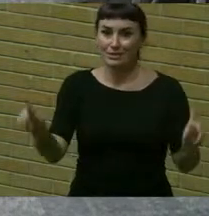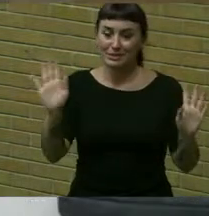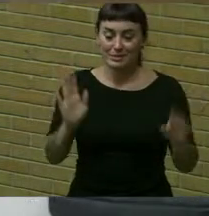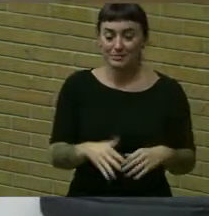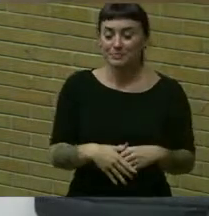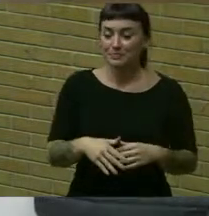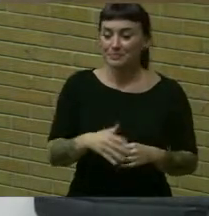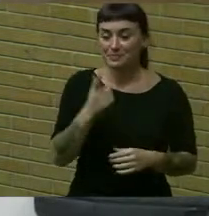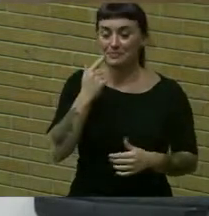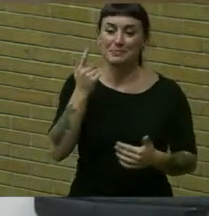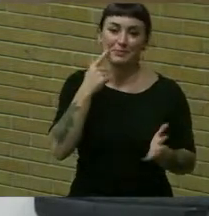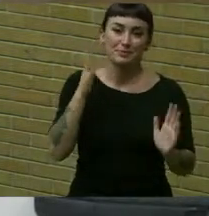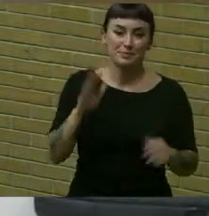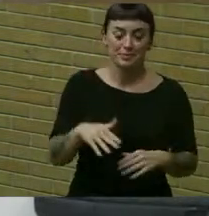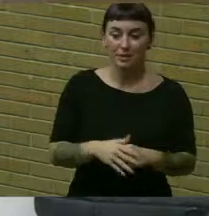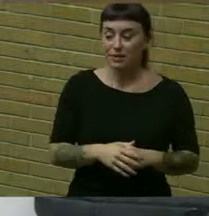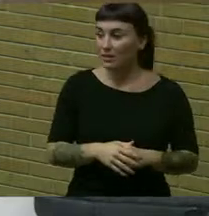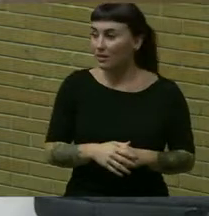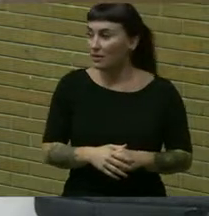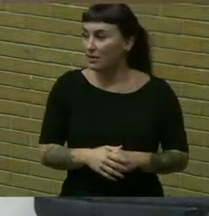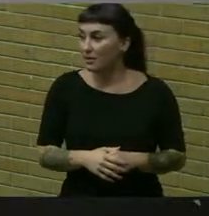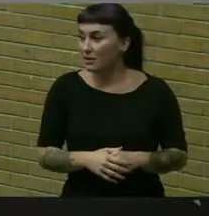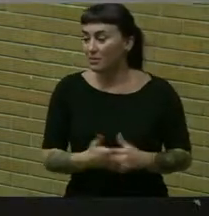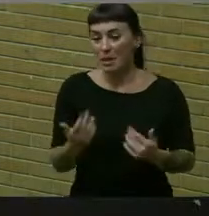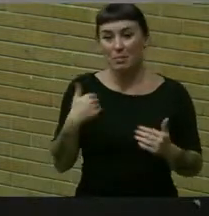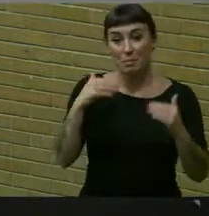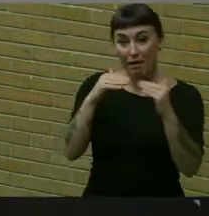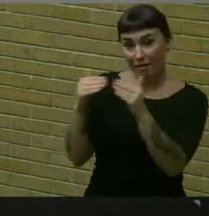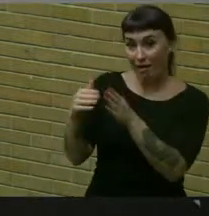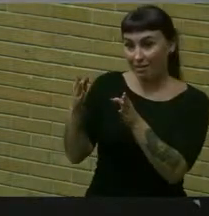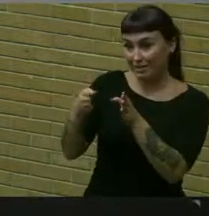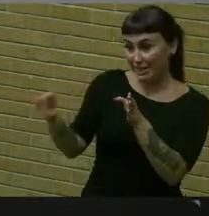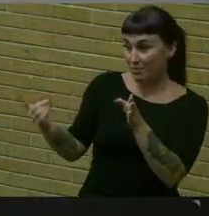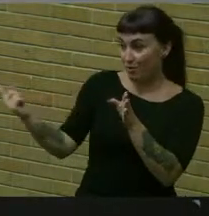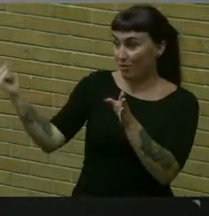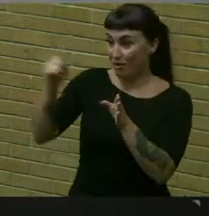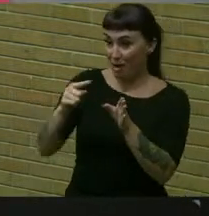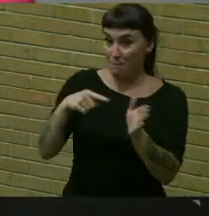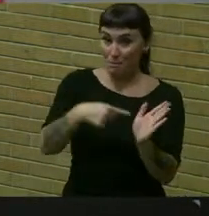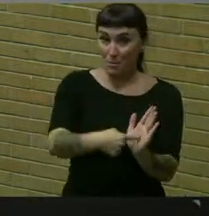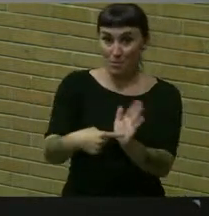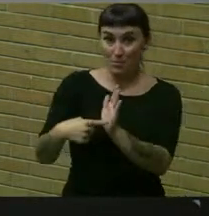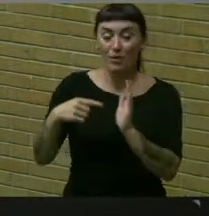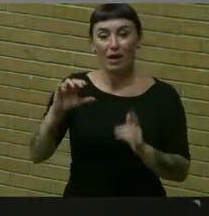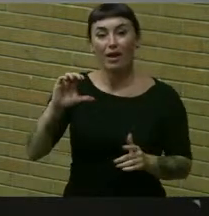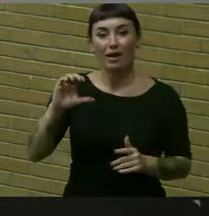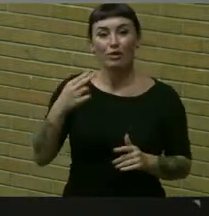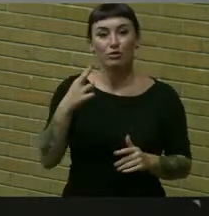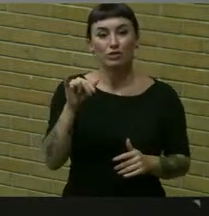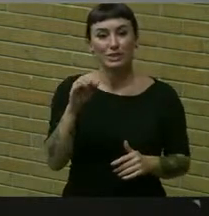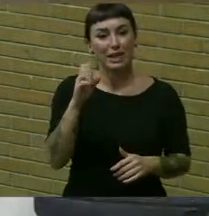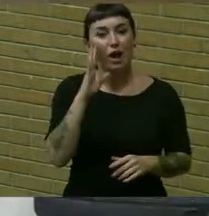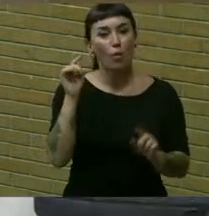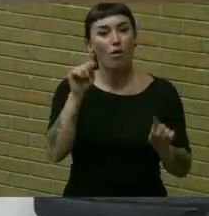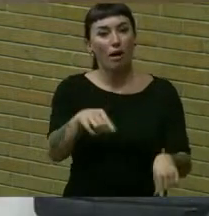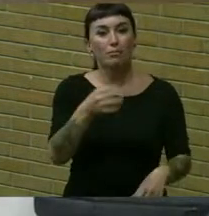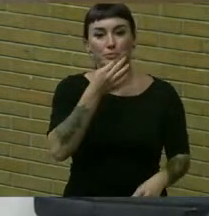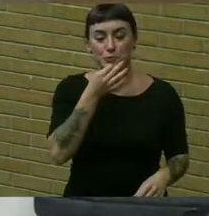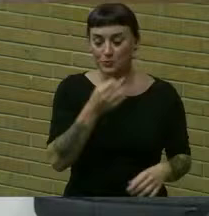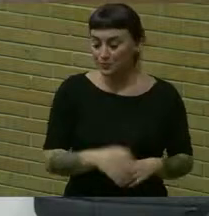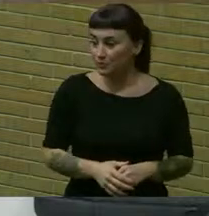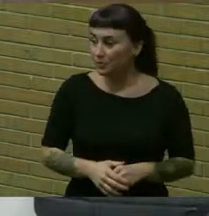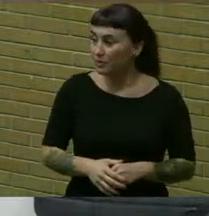my colleague and neighbor can come over and point out what we have you bet i'll be around the corner soon okay um